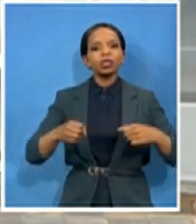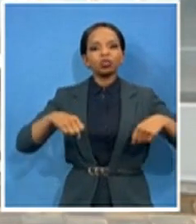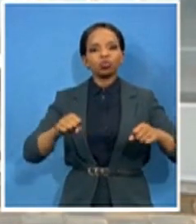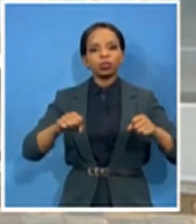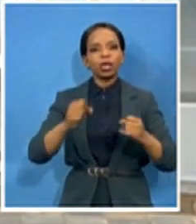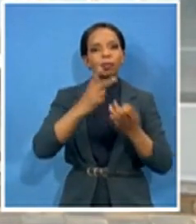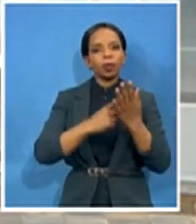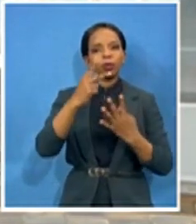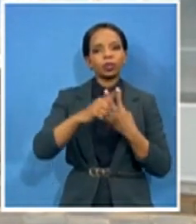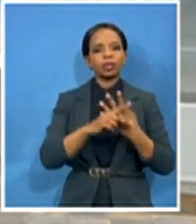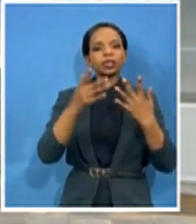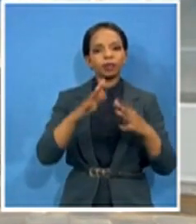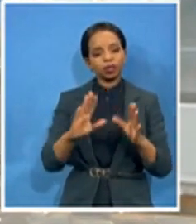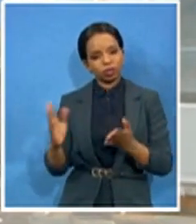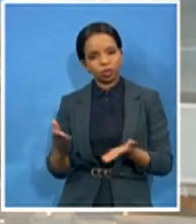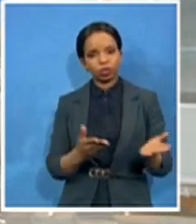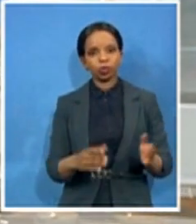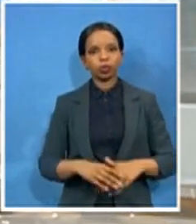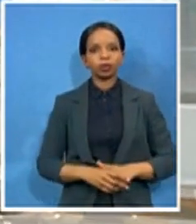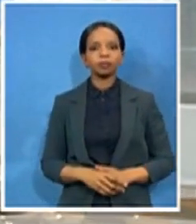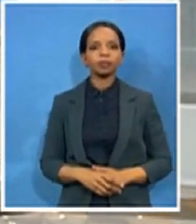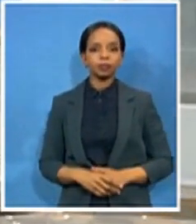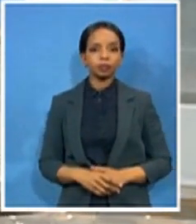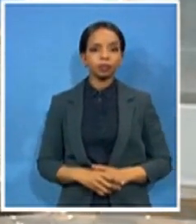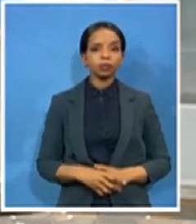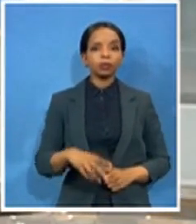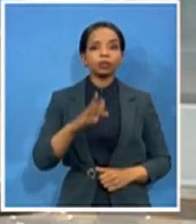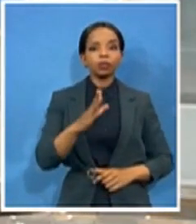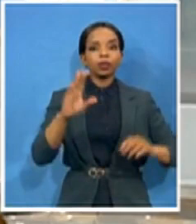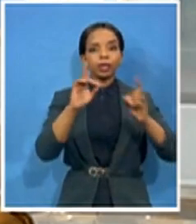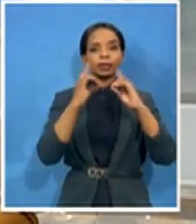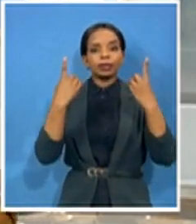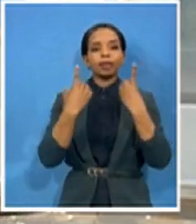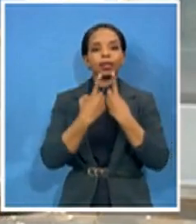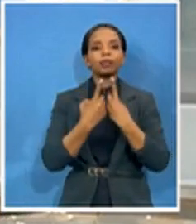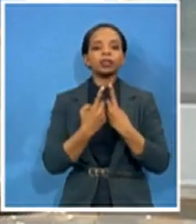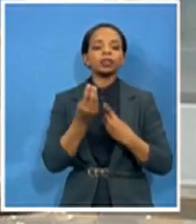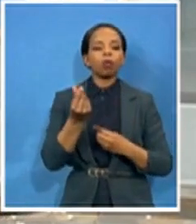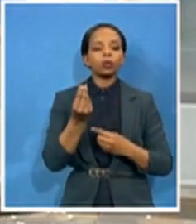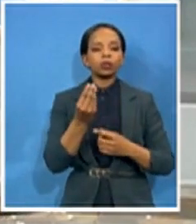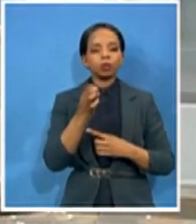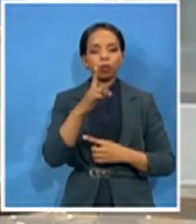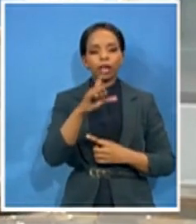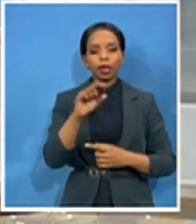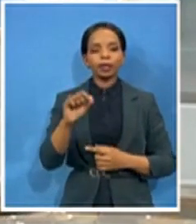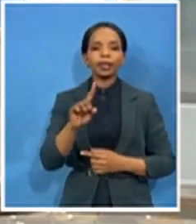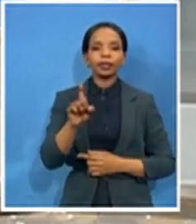unit costed the department at least 100,000 and the overall purchase cost